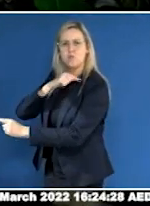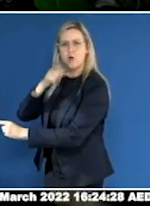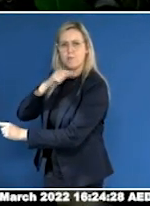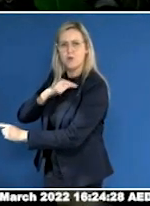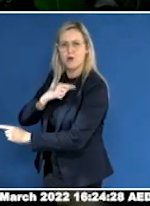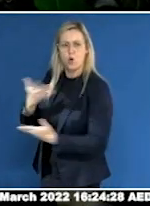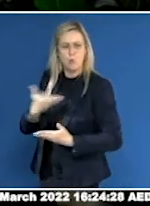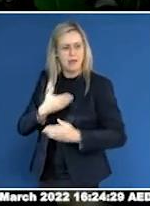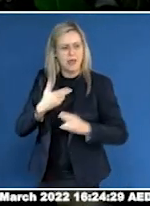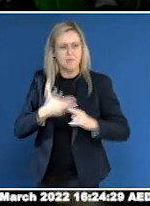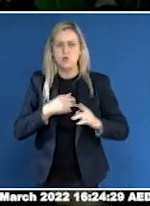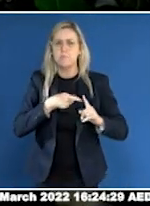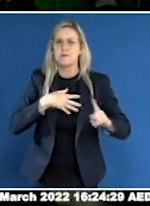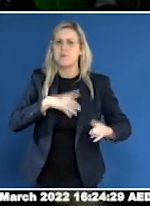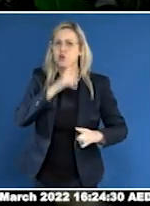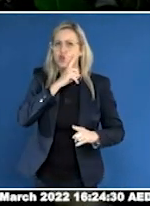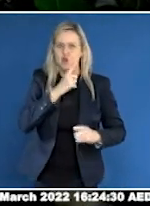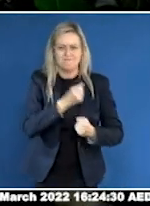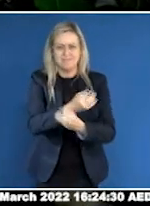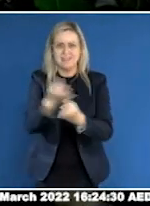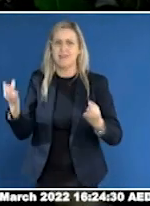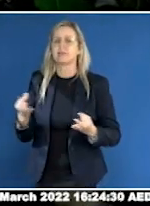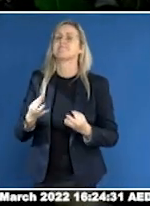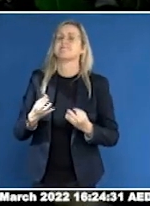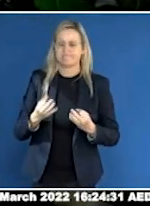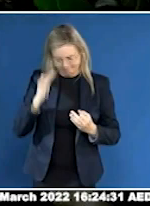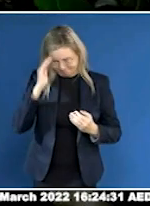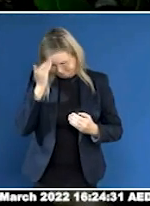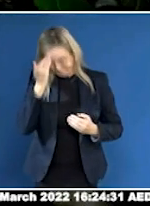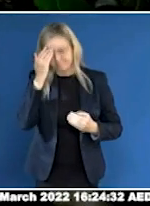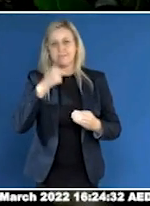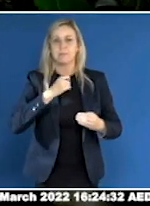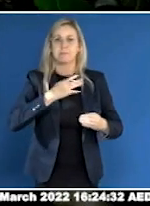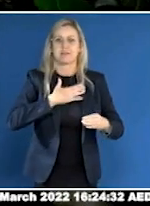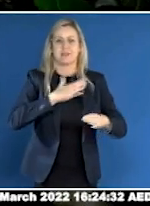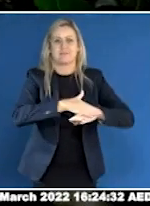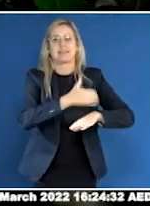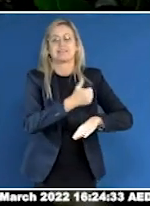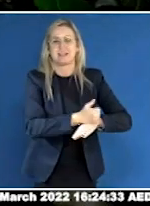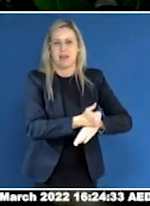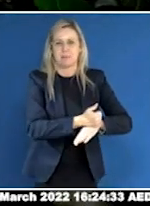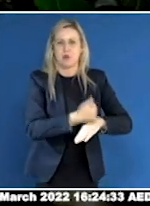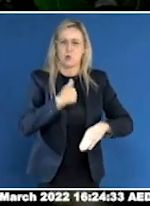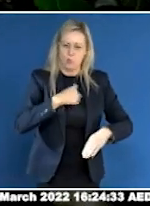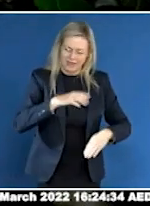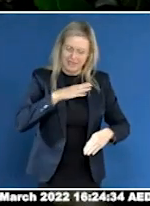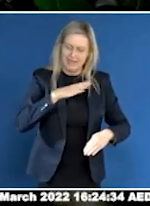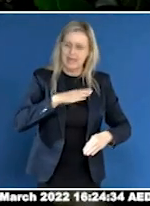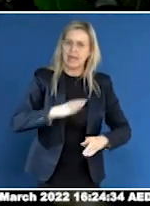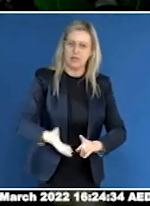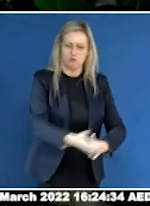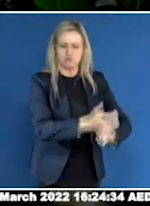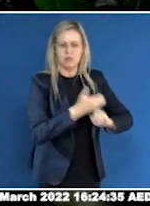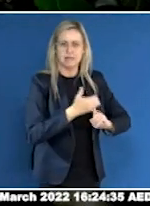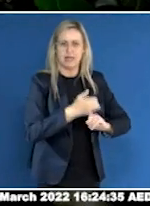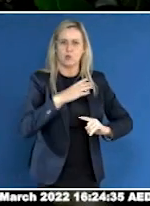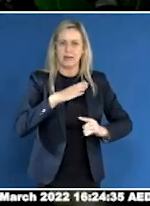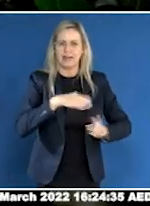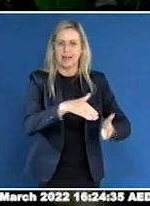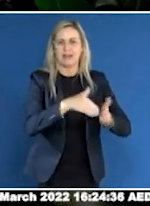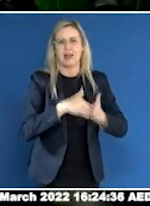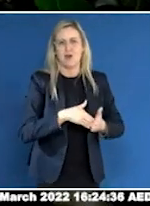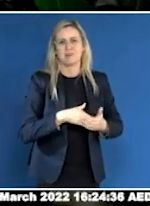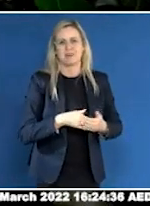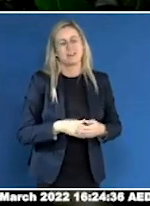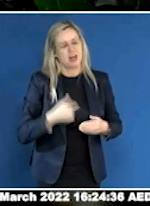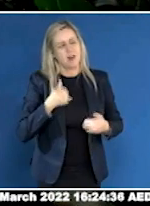and we deserve it. We deserve to feel connected, and that will protect us, and very important. So thanks for the question.